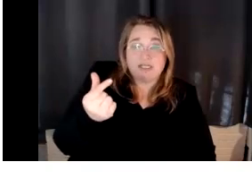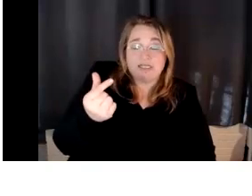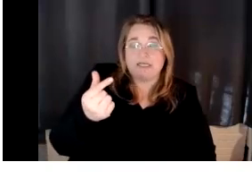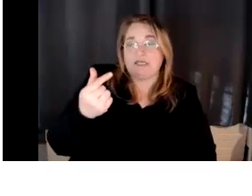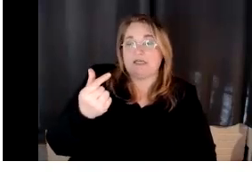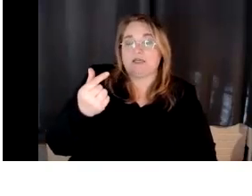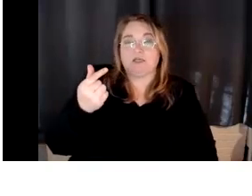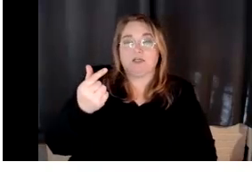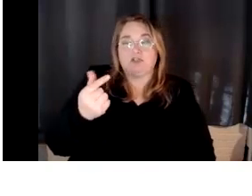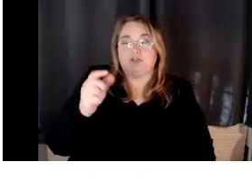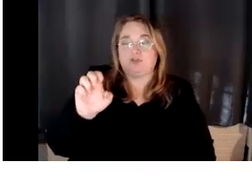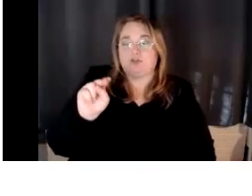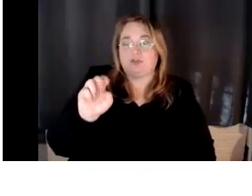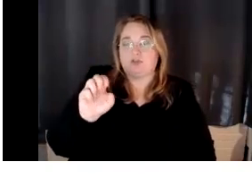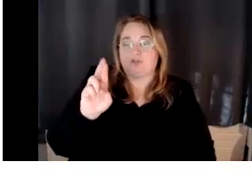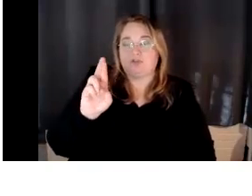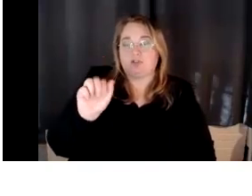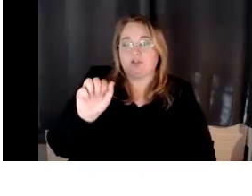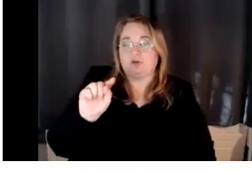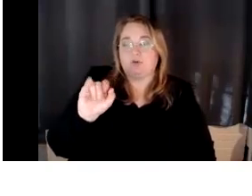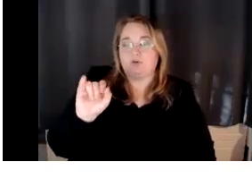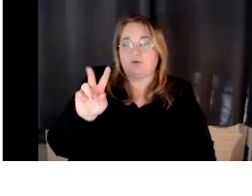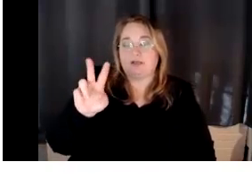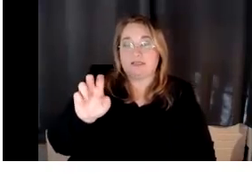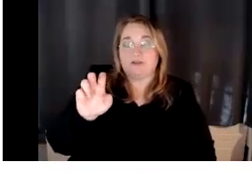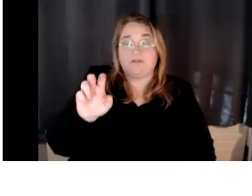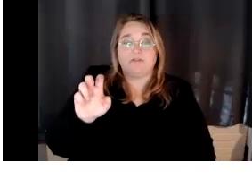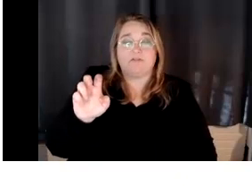Oh, I forgot to wish. Everyone happy.